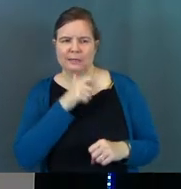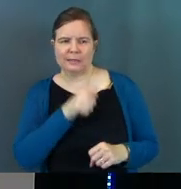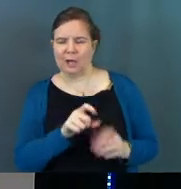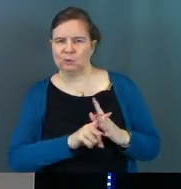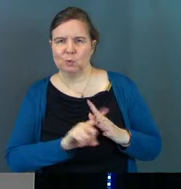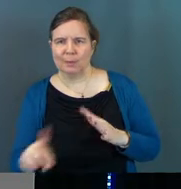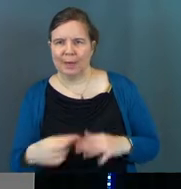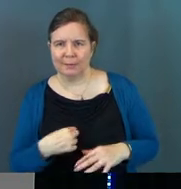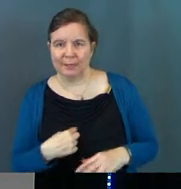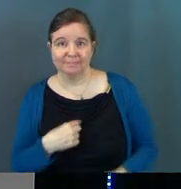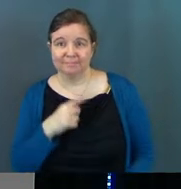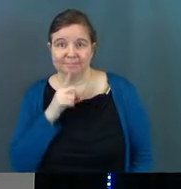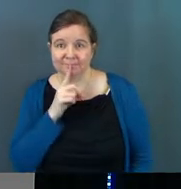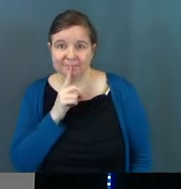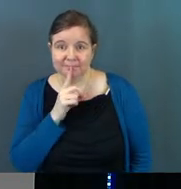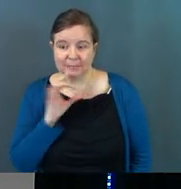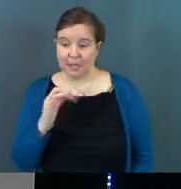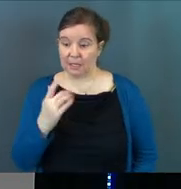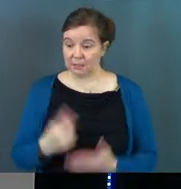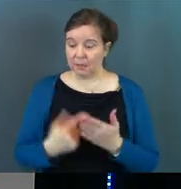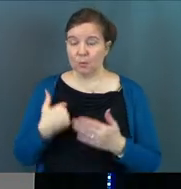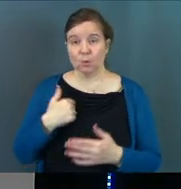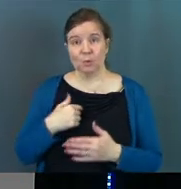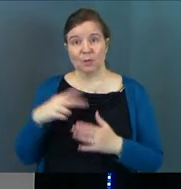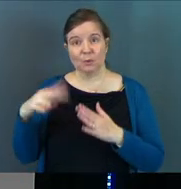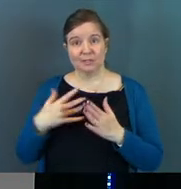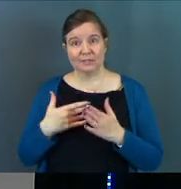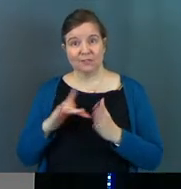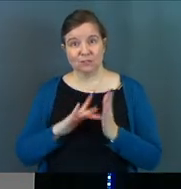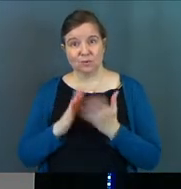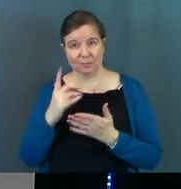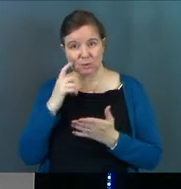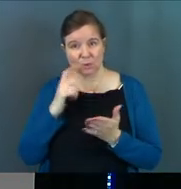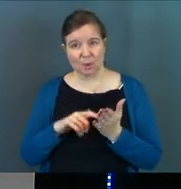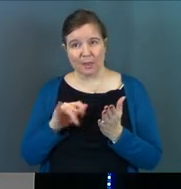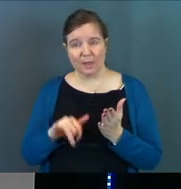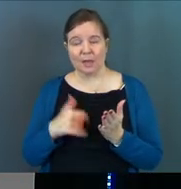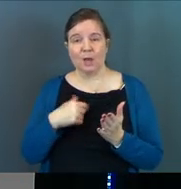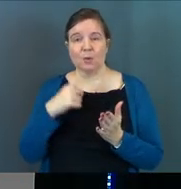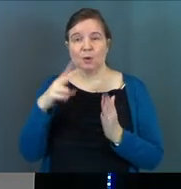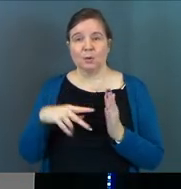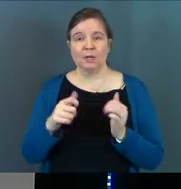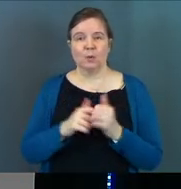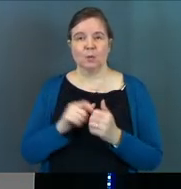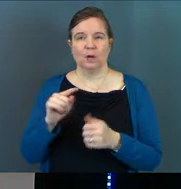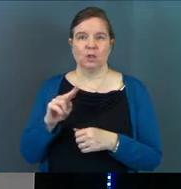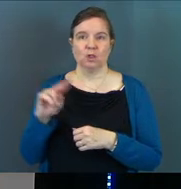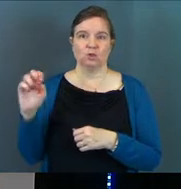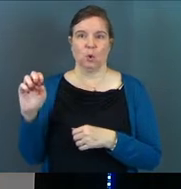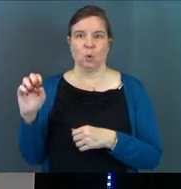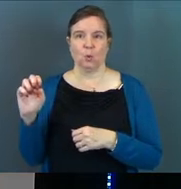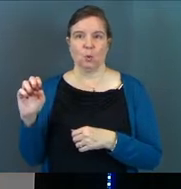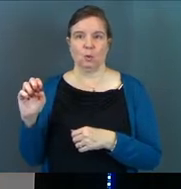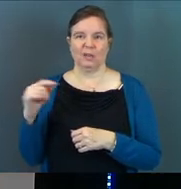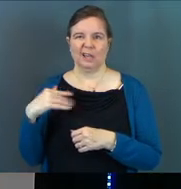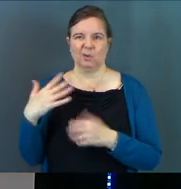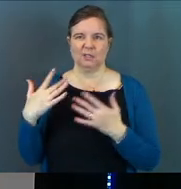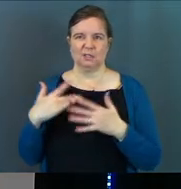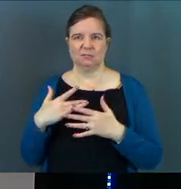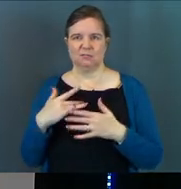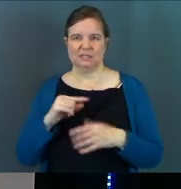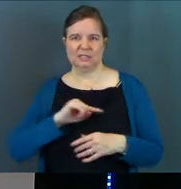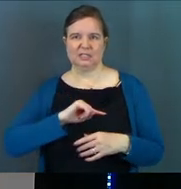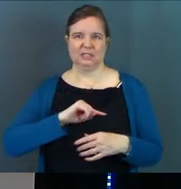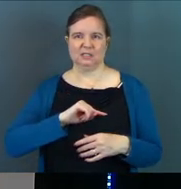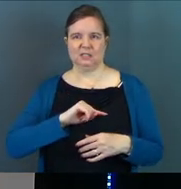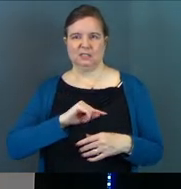not to abandon me. Like sometimes we read stuff in the scripture. ever notice this? And we read it with a tone, like a really dark, kind